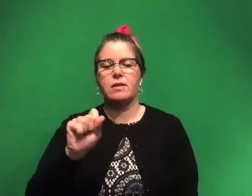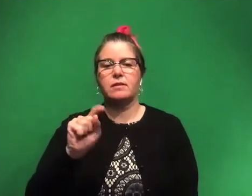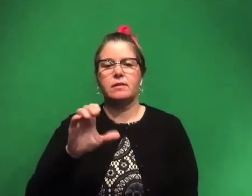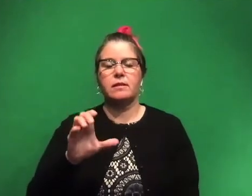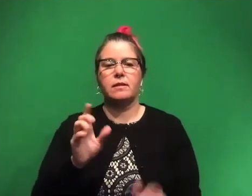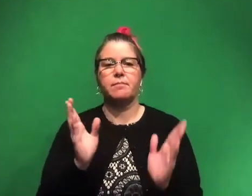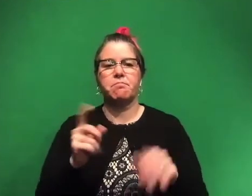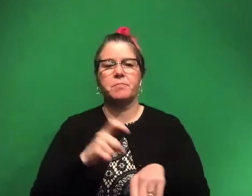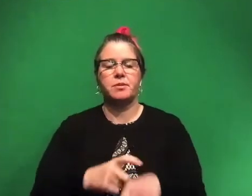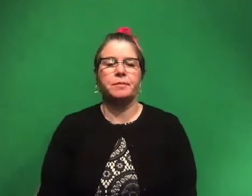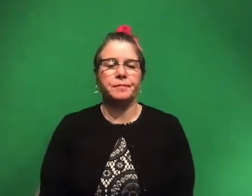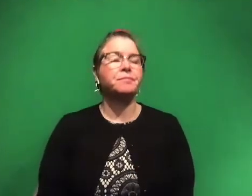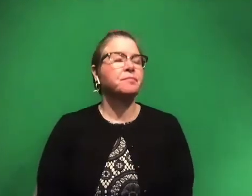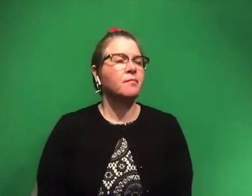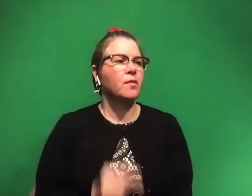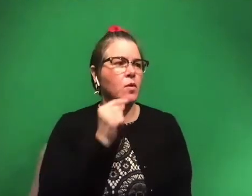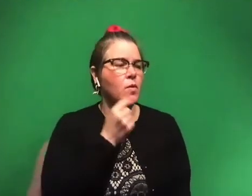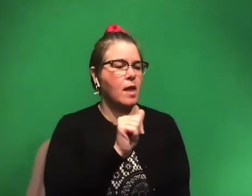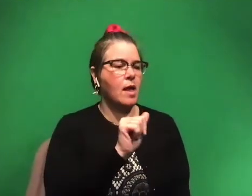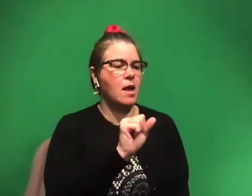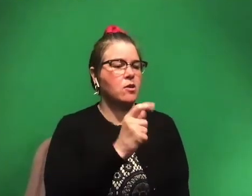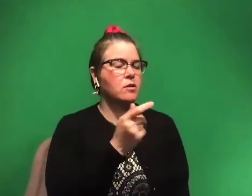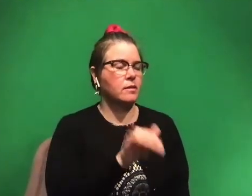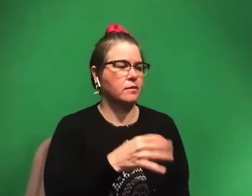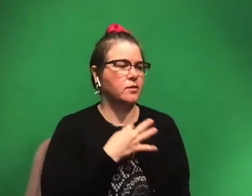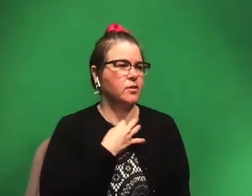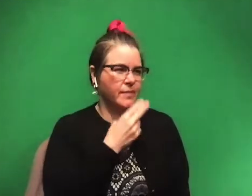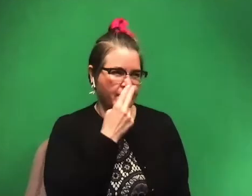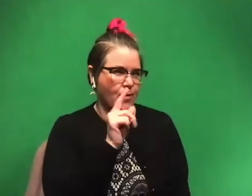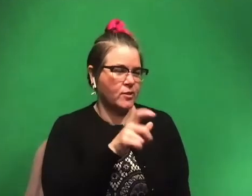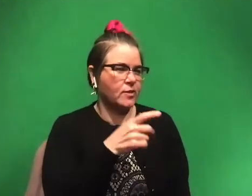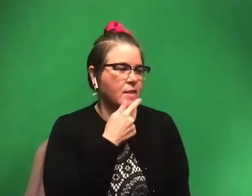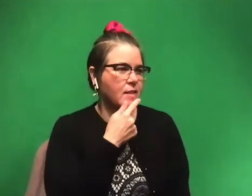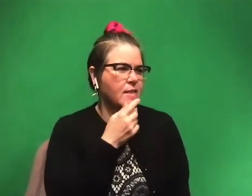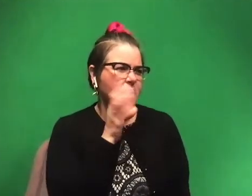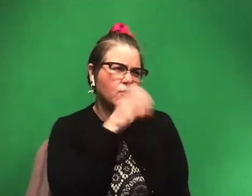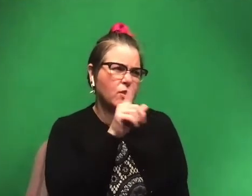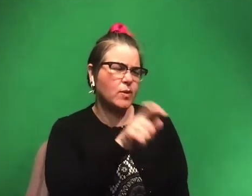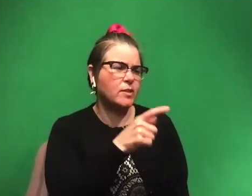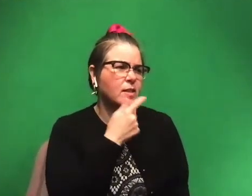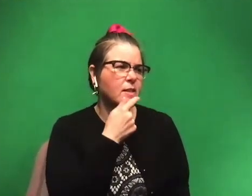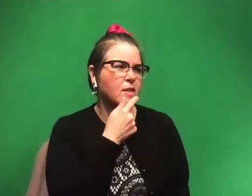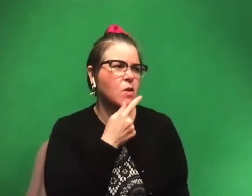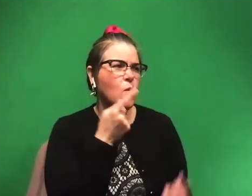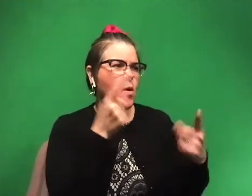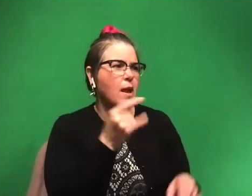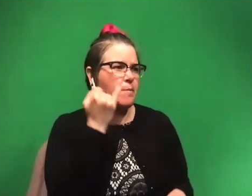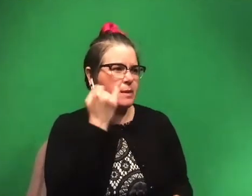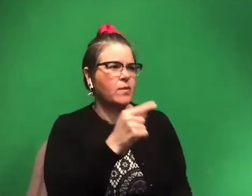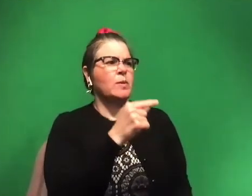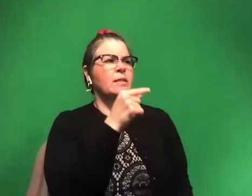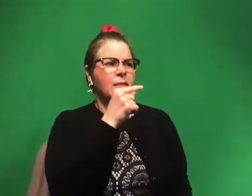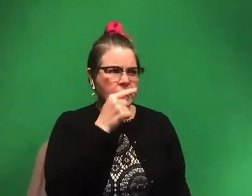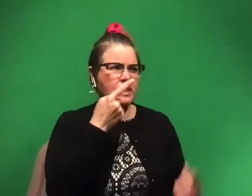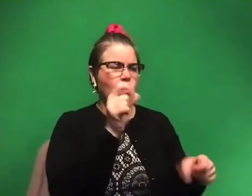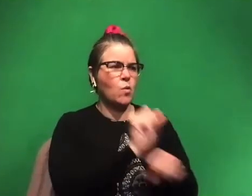Cool. Um, Ashley would like to know, this is a funny question. Uh, weird question. Uh, what happens if you sneeze when you're working